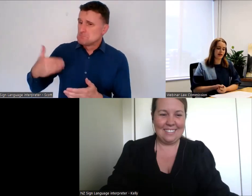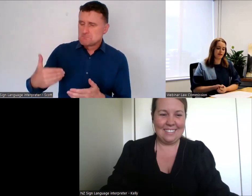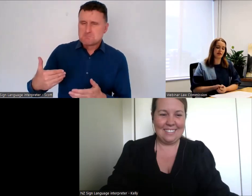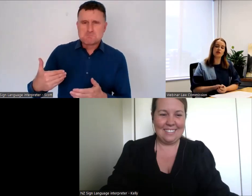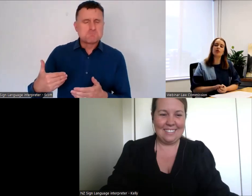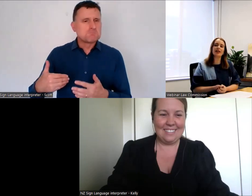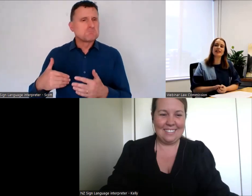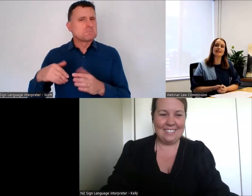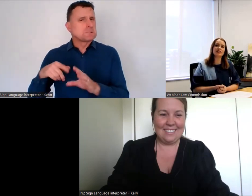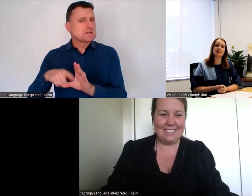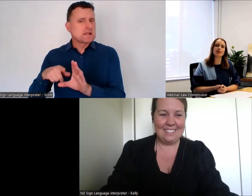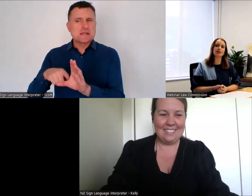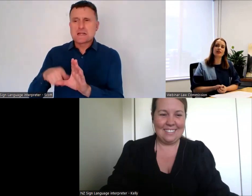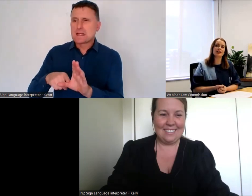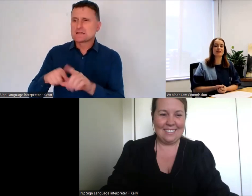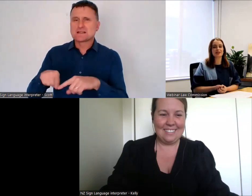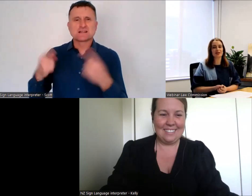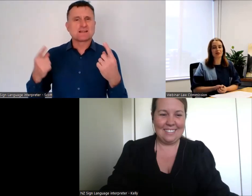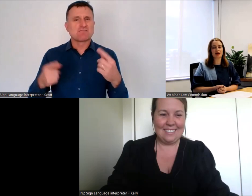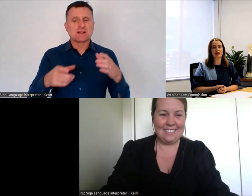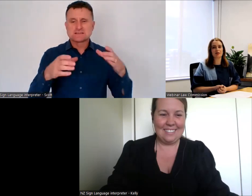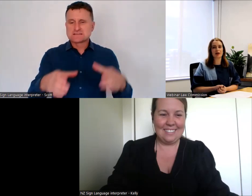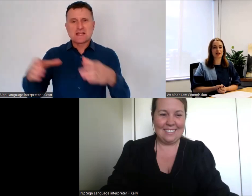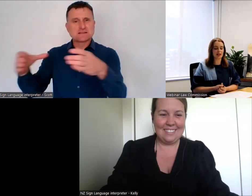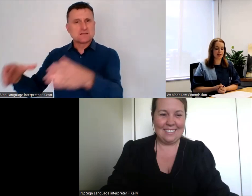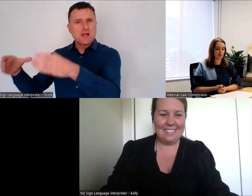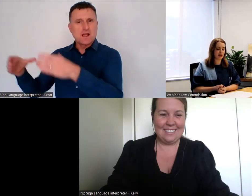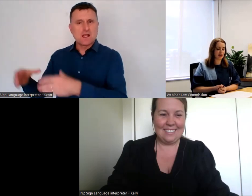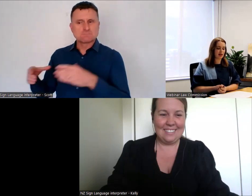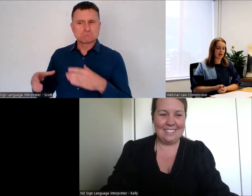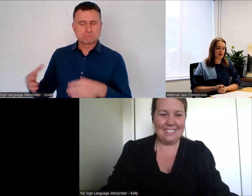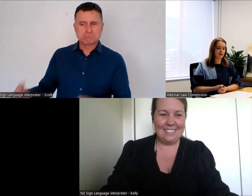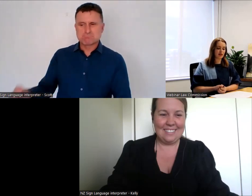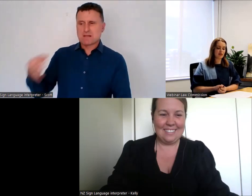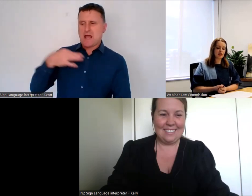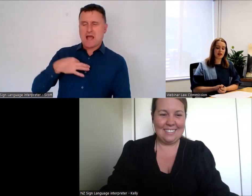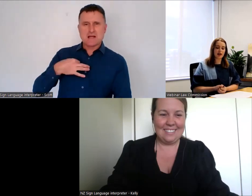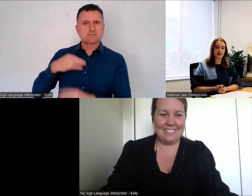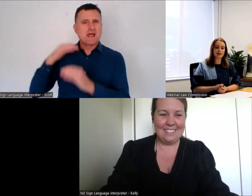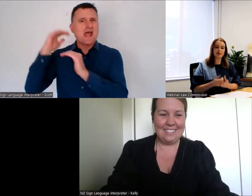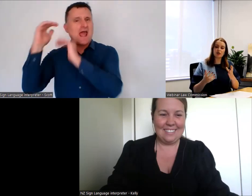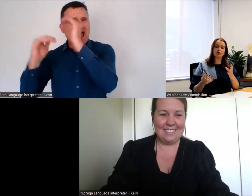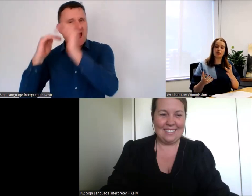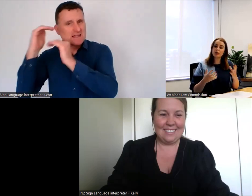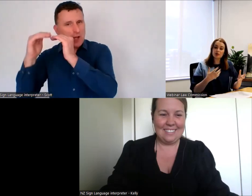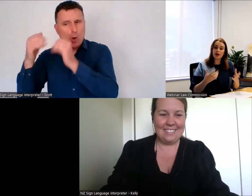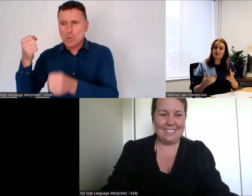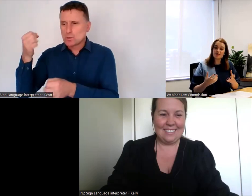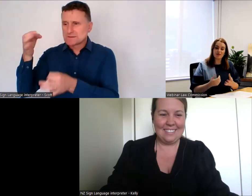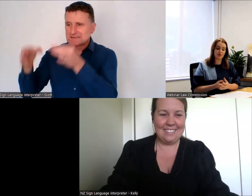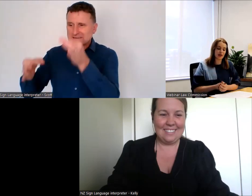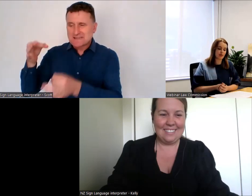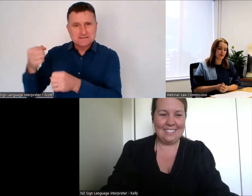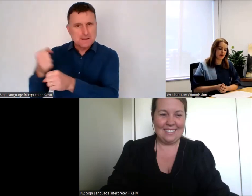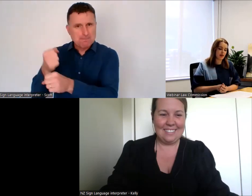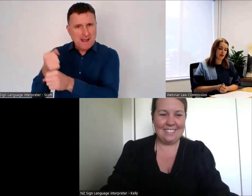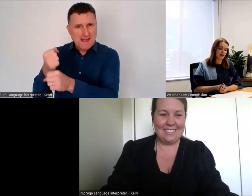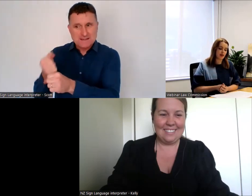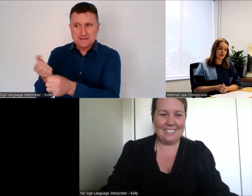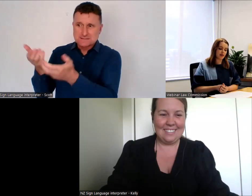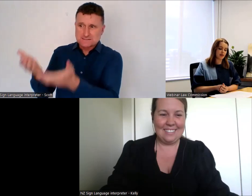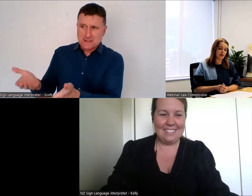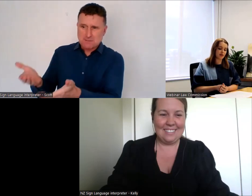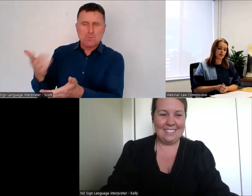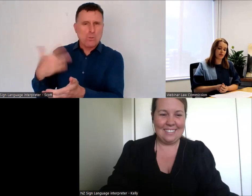for the law relating to adult decision making capacity to be reviewed to make sure that it works well for the people